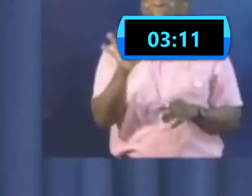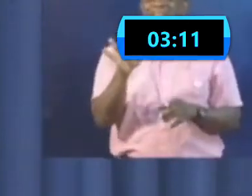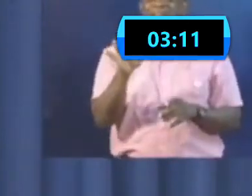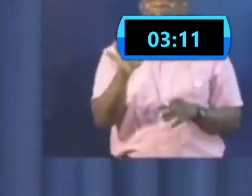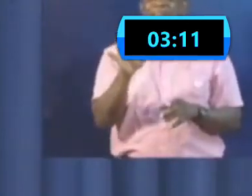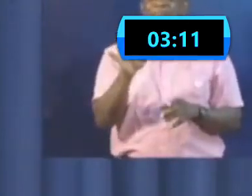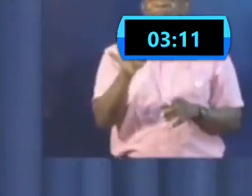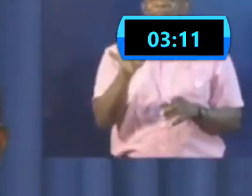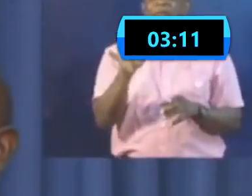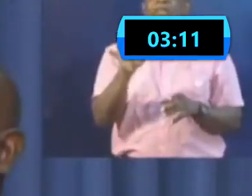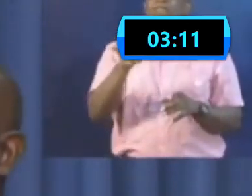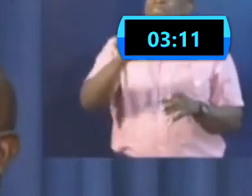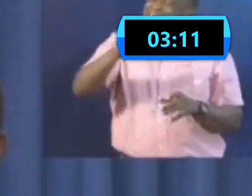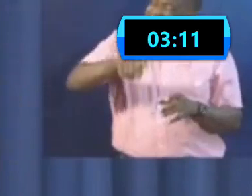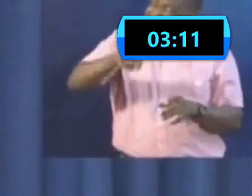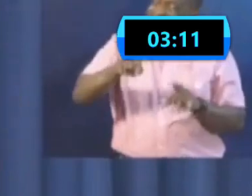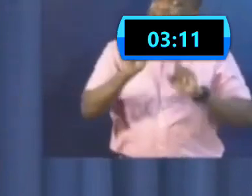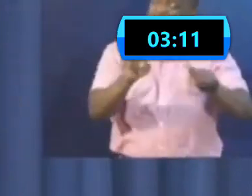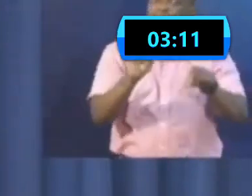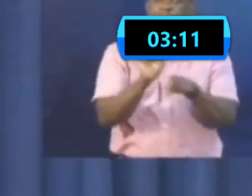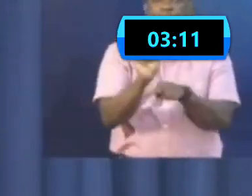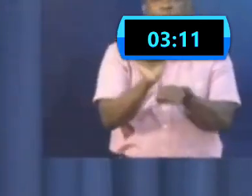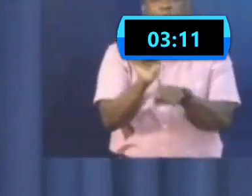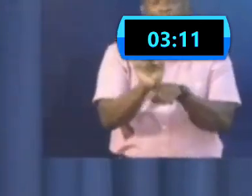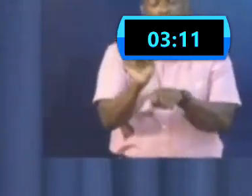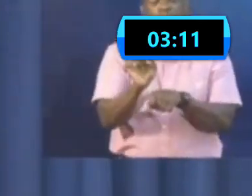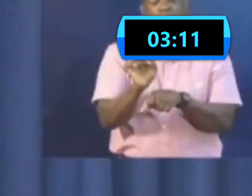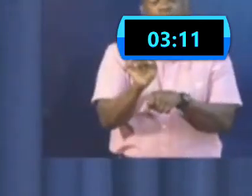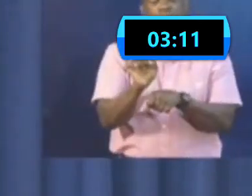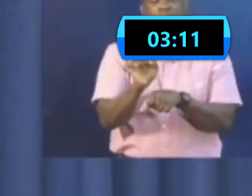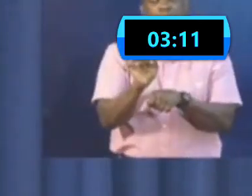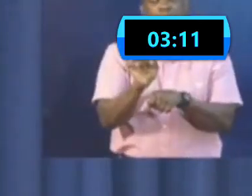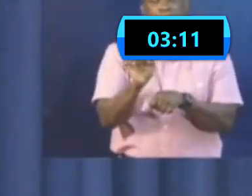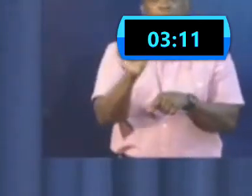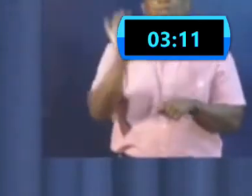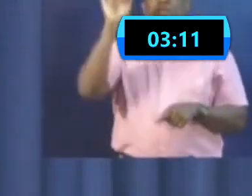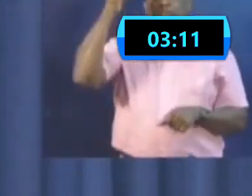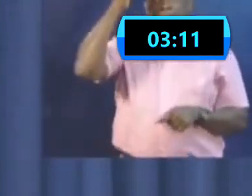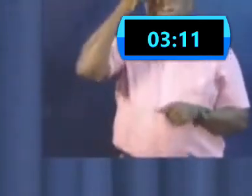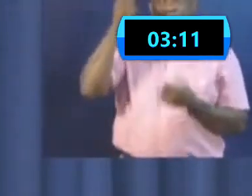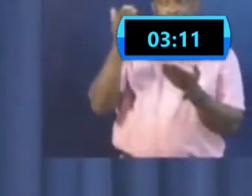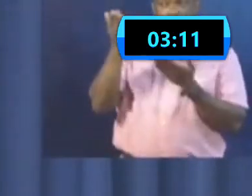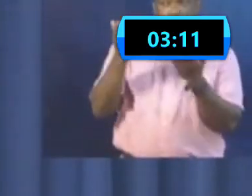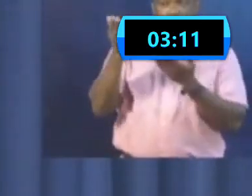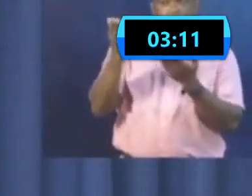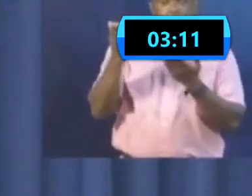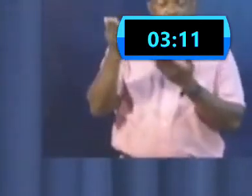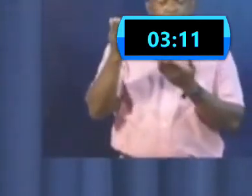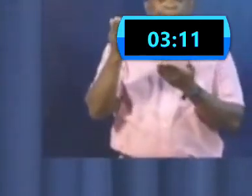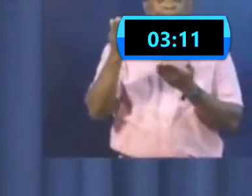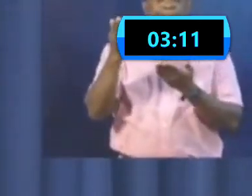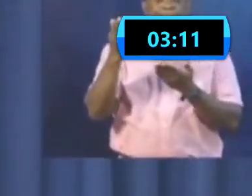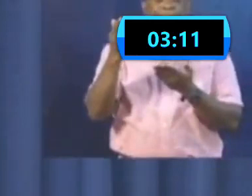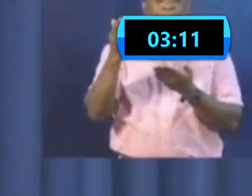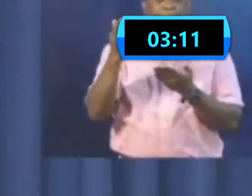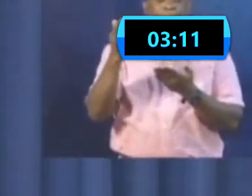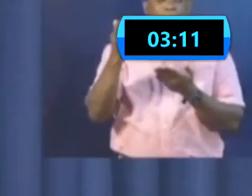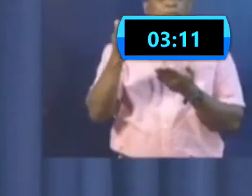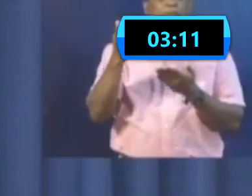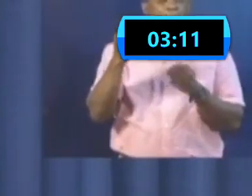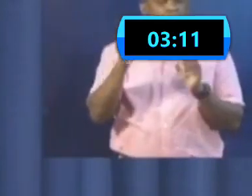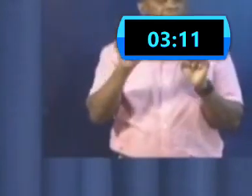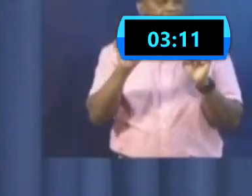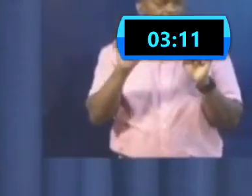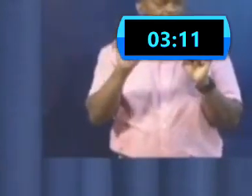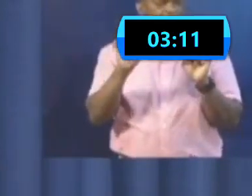Governmental service between Trinidad and Tobago will continue. Public offices will move between Trinidad and Tobago. But the general